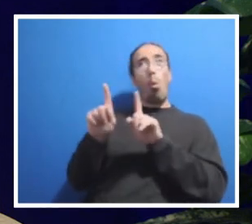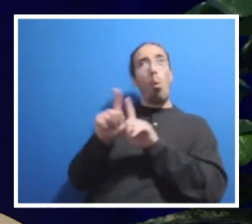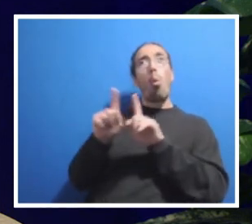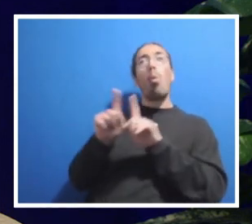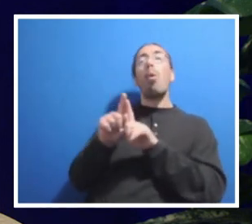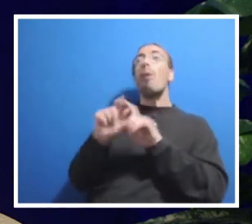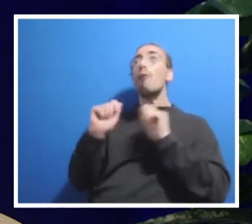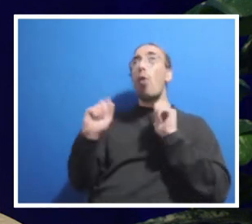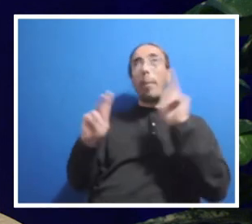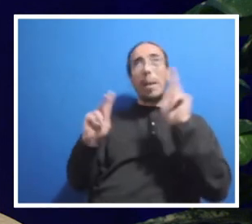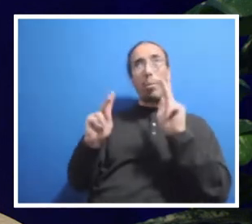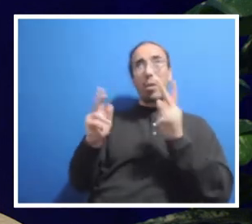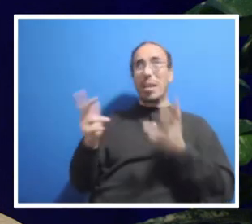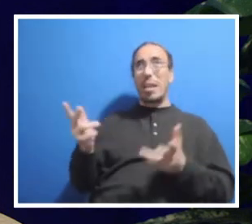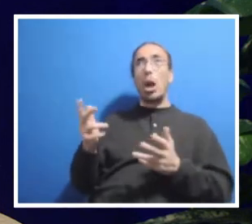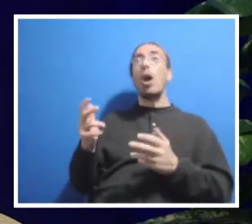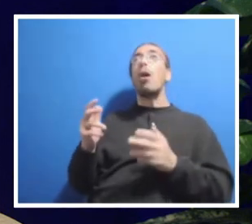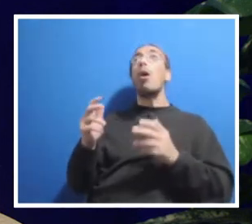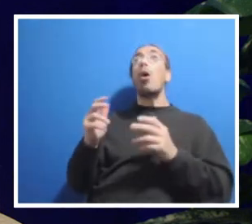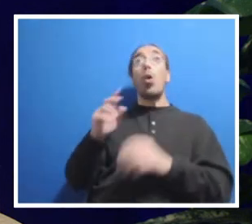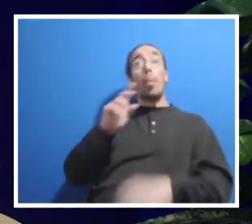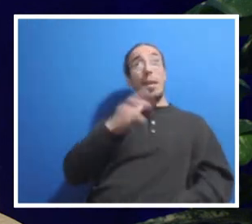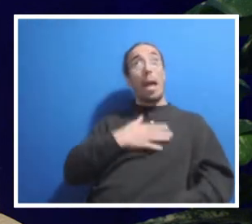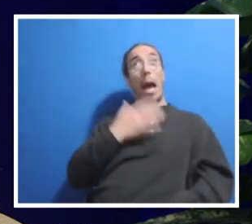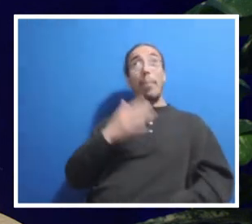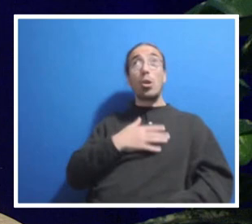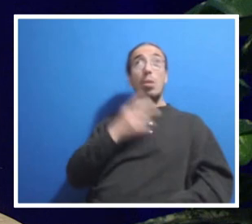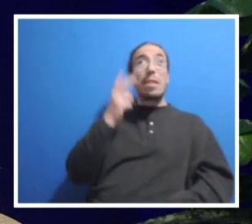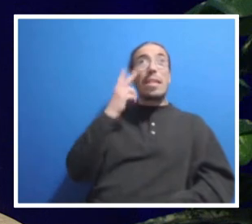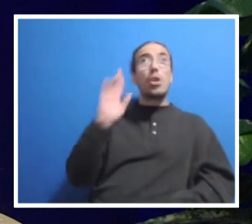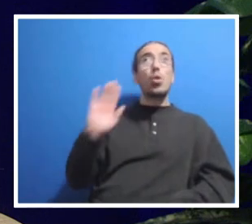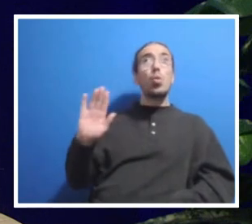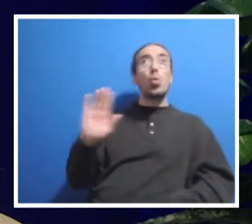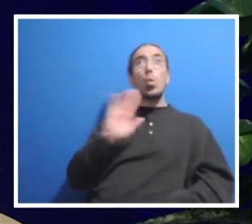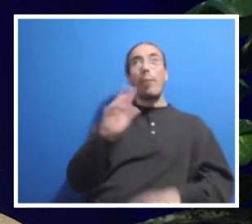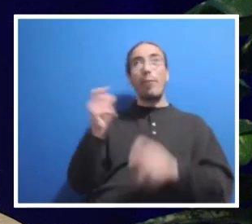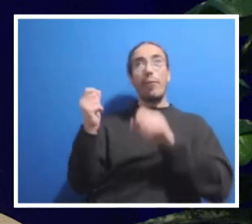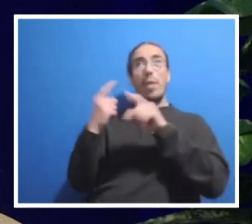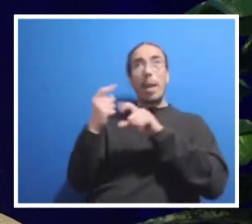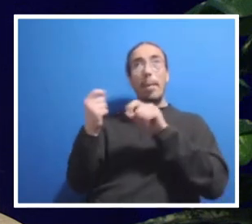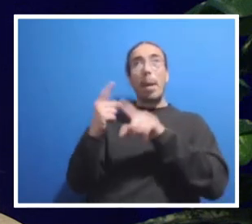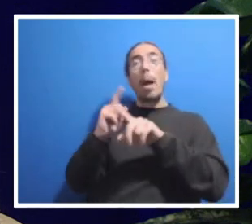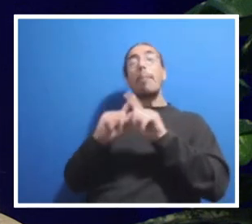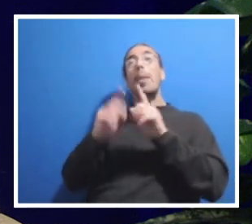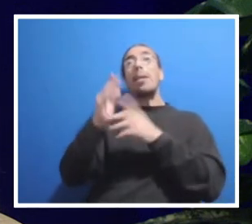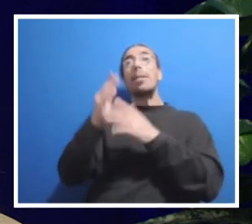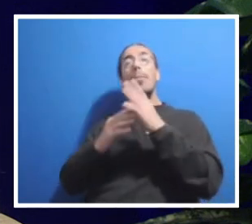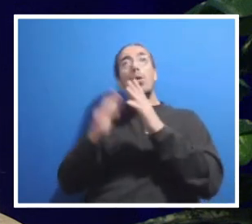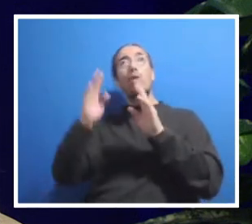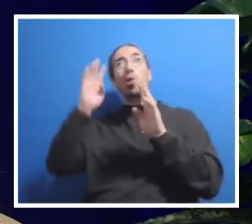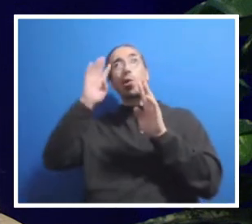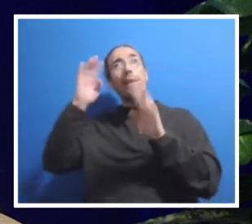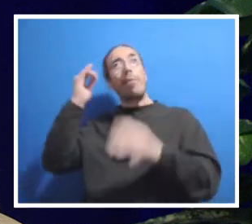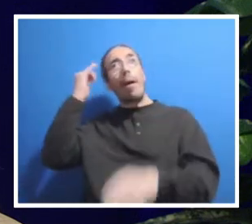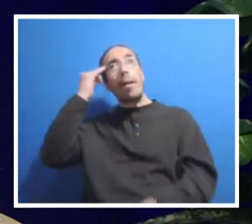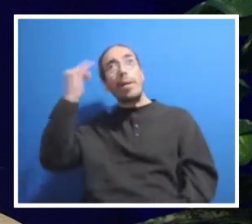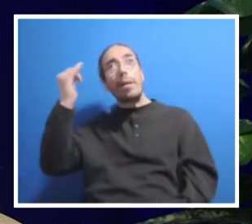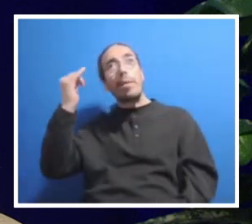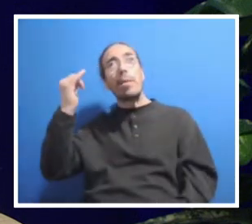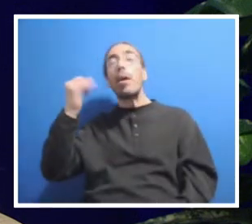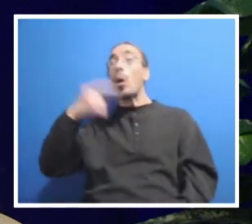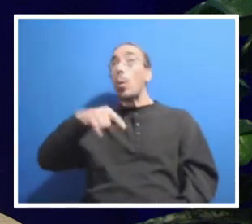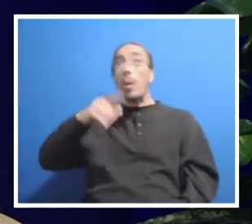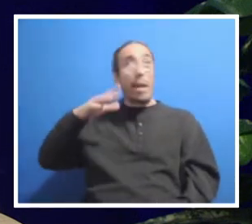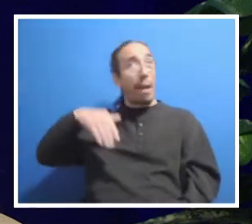panel would be happy to hear from you. It's going to take those creative ideas of things we've not done before or things that you